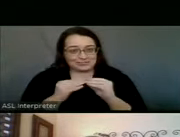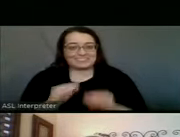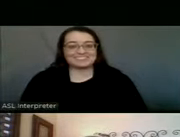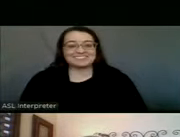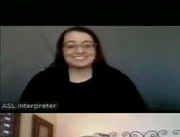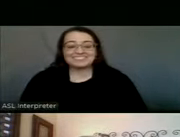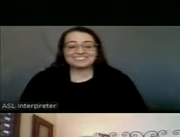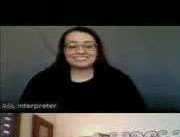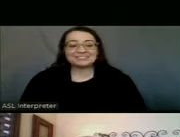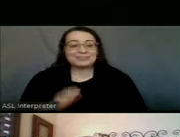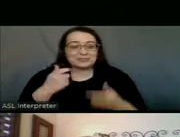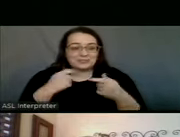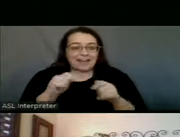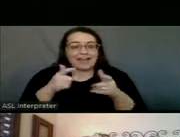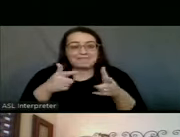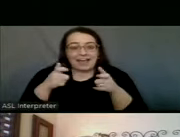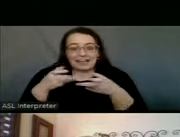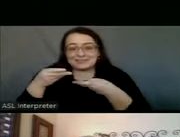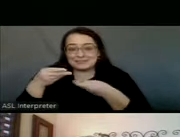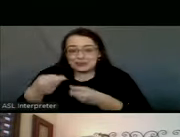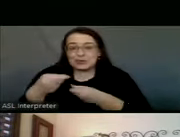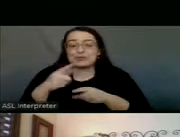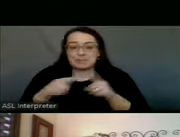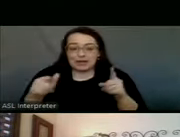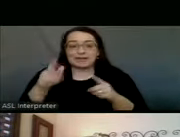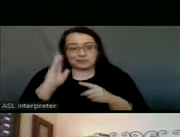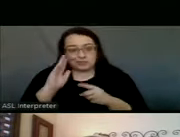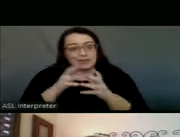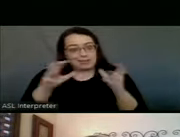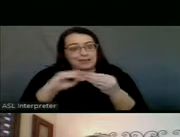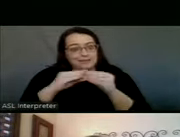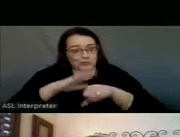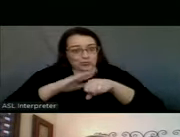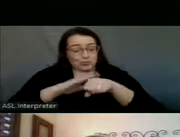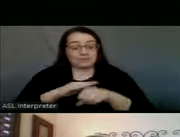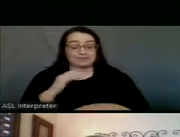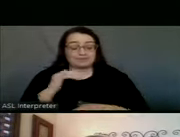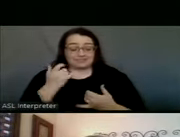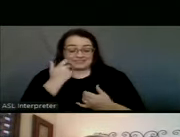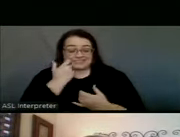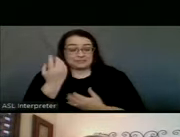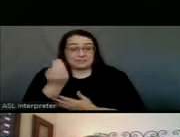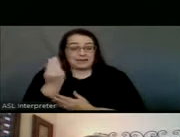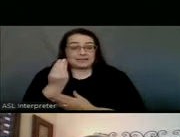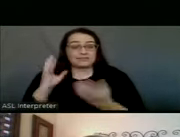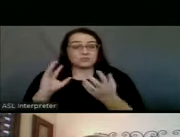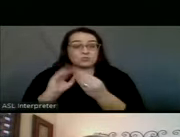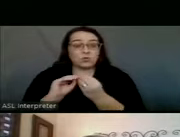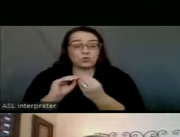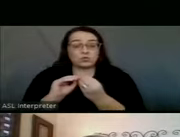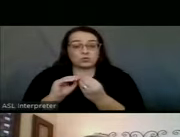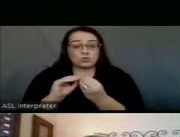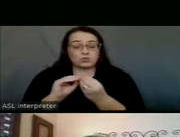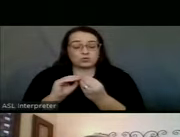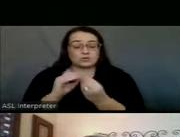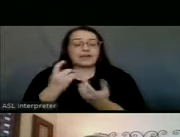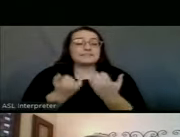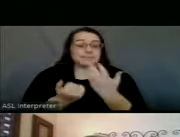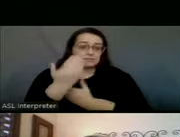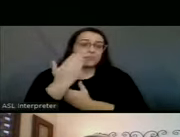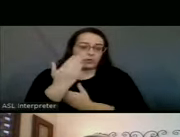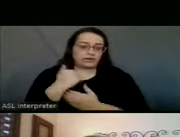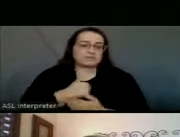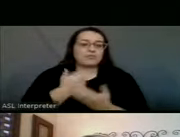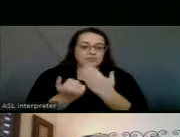We'll try to make it quick and smooth, but there will be some numbers. So as of Monday, there were a total of, I'm sorry, as of this morning,